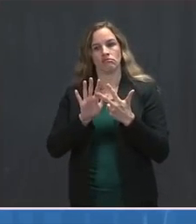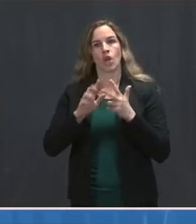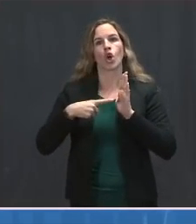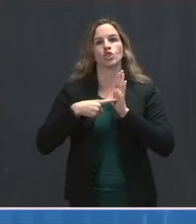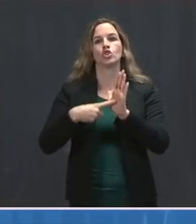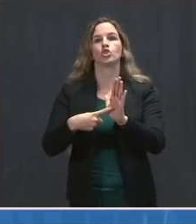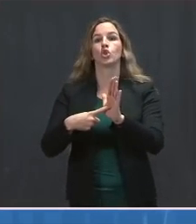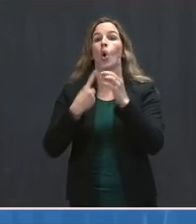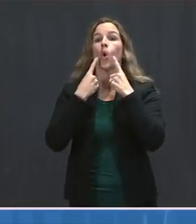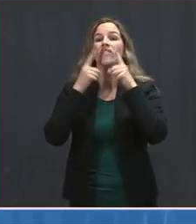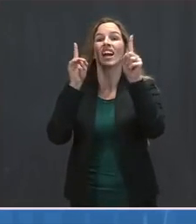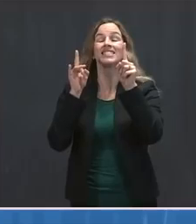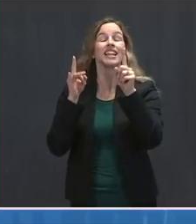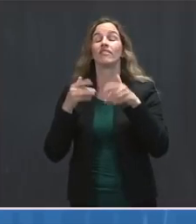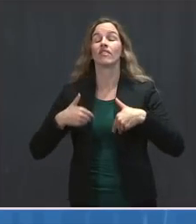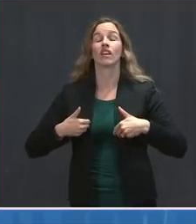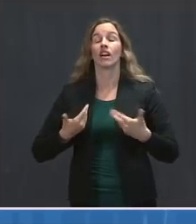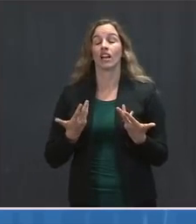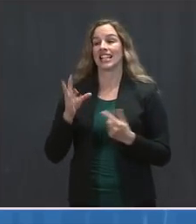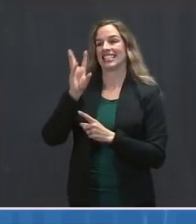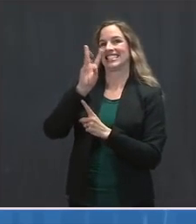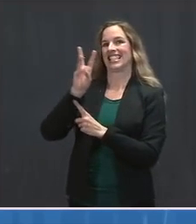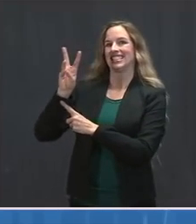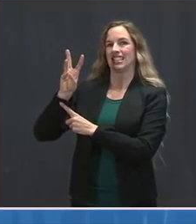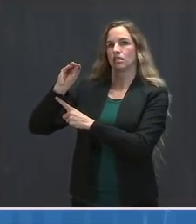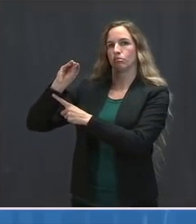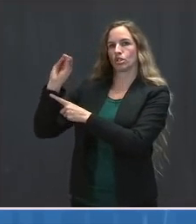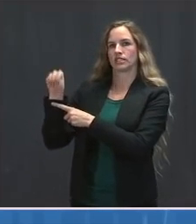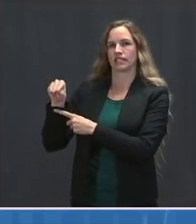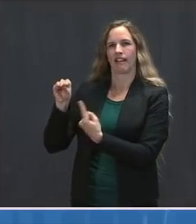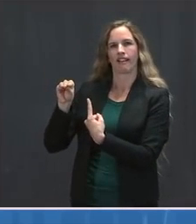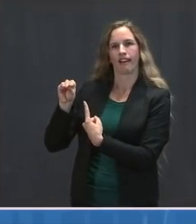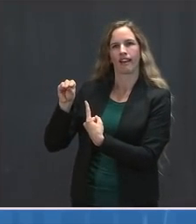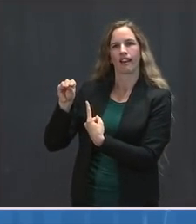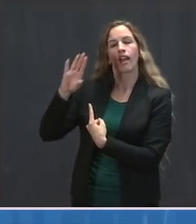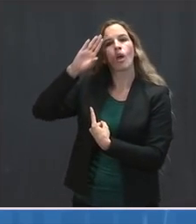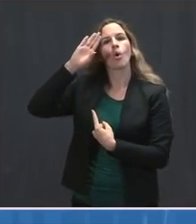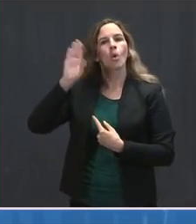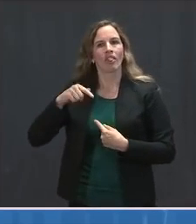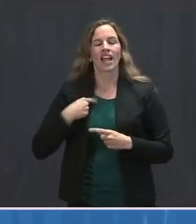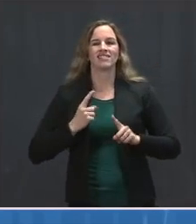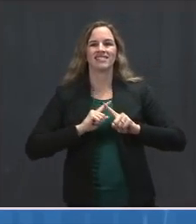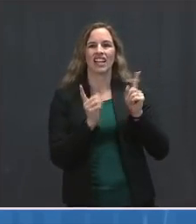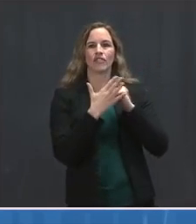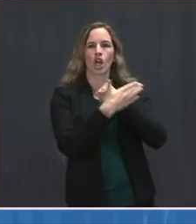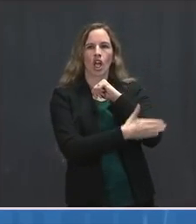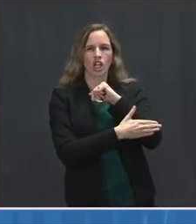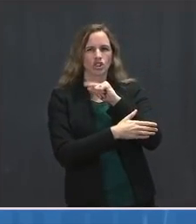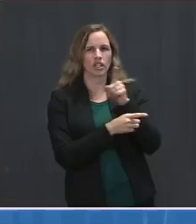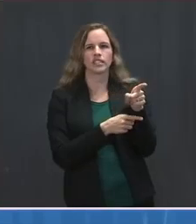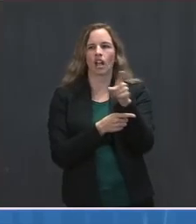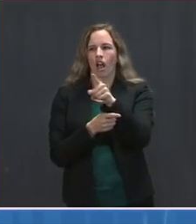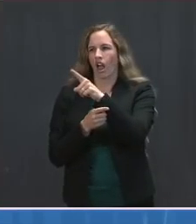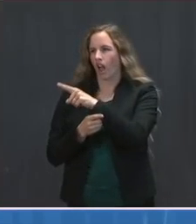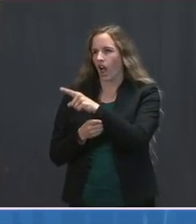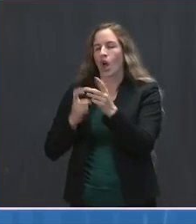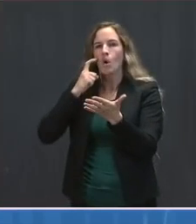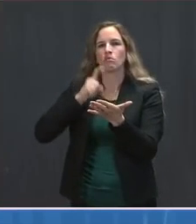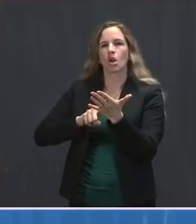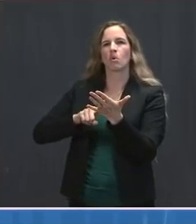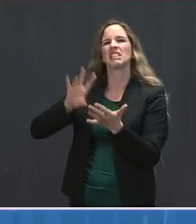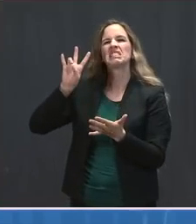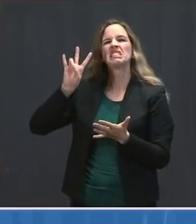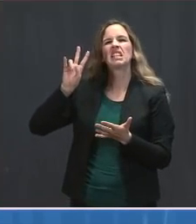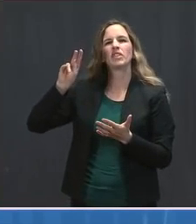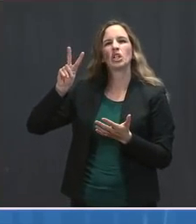66 percent. But when you unpacked from the different countries, you had a 72 percent efficacy for mild to